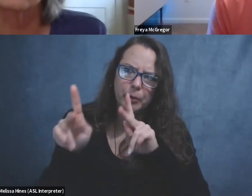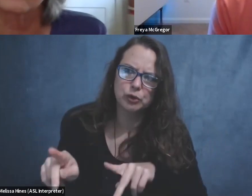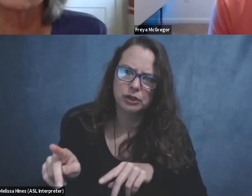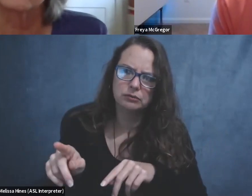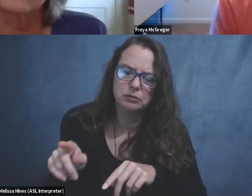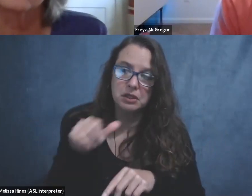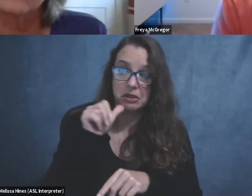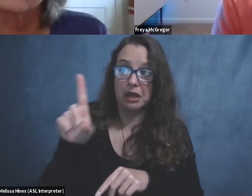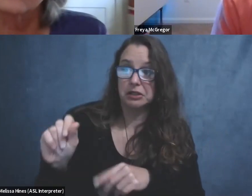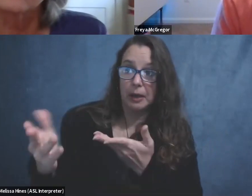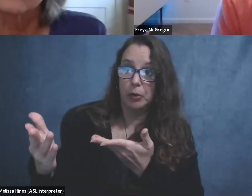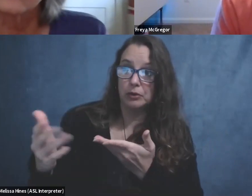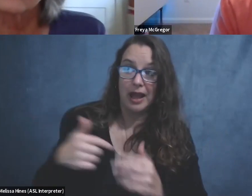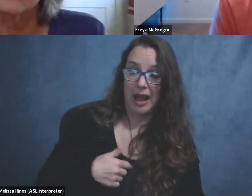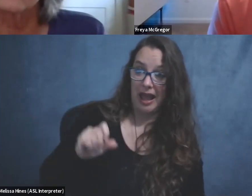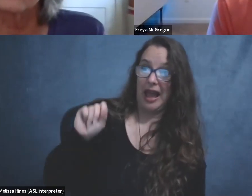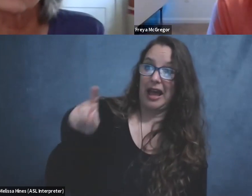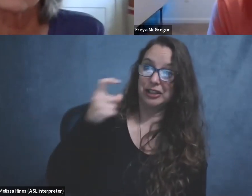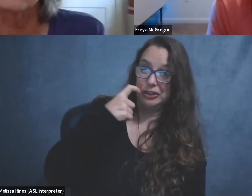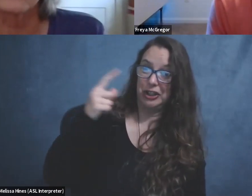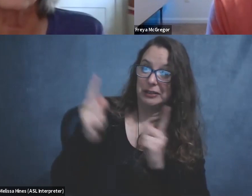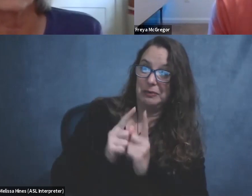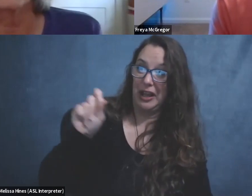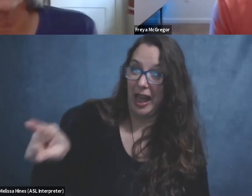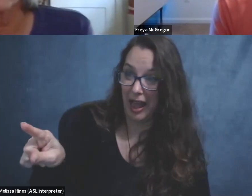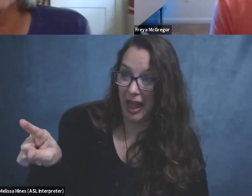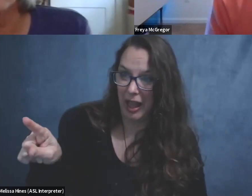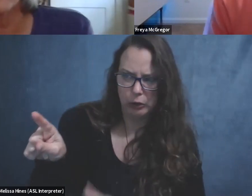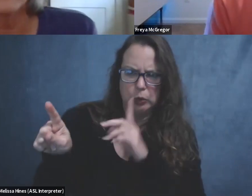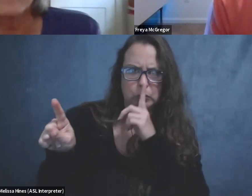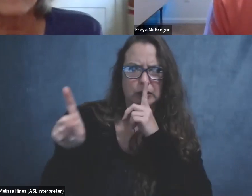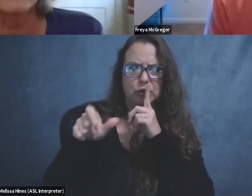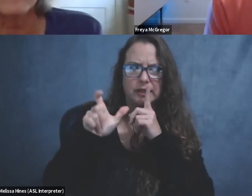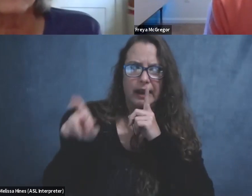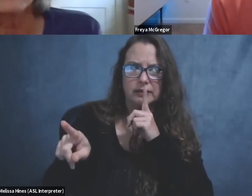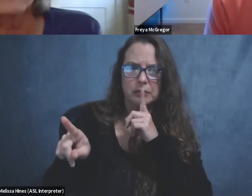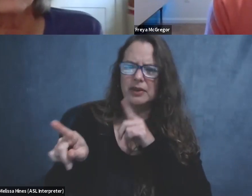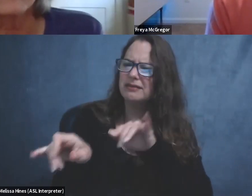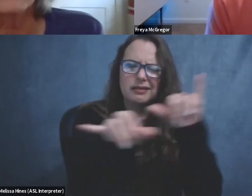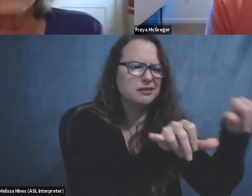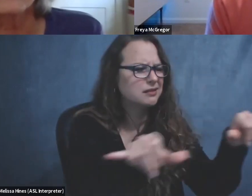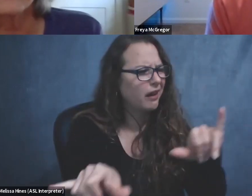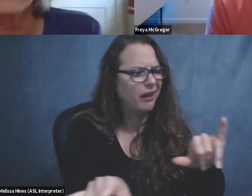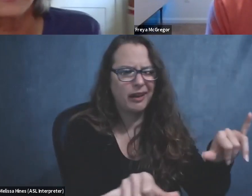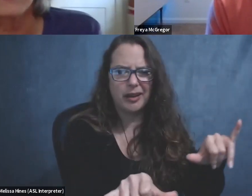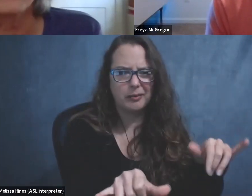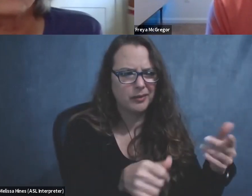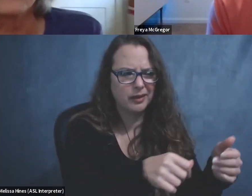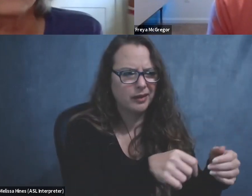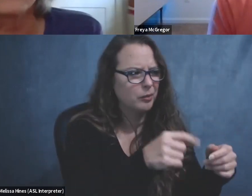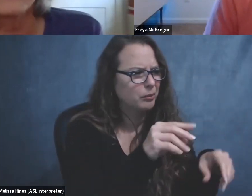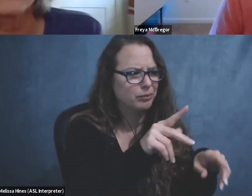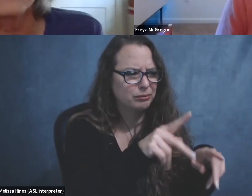you've just met, you probably shouldn't ask someone who has a disability or other health concerns. It's not your business. Um,